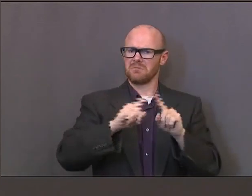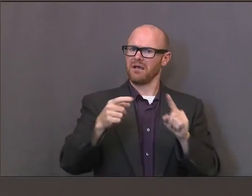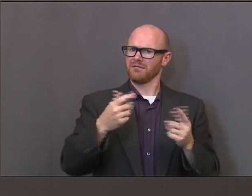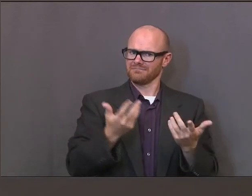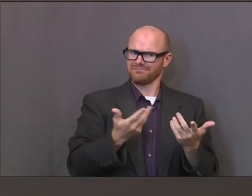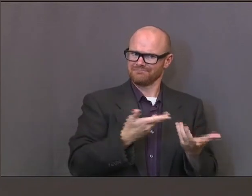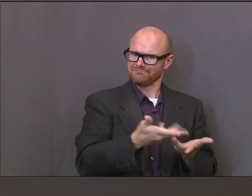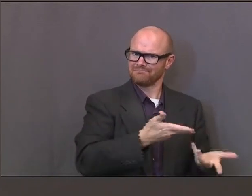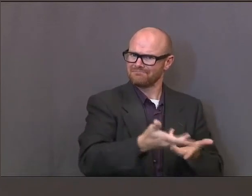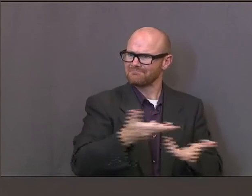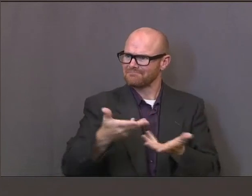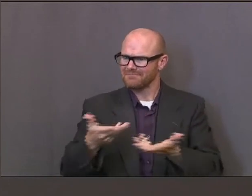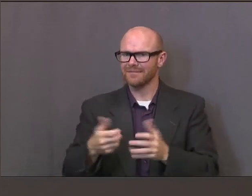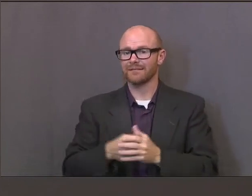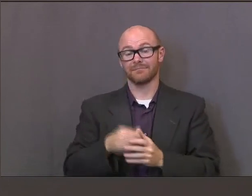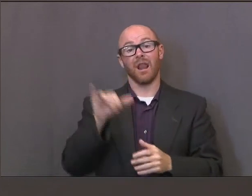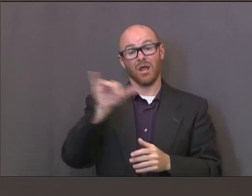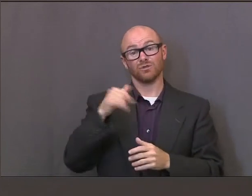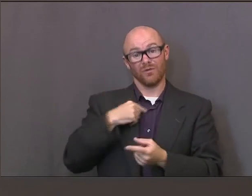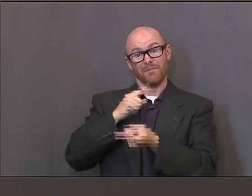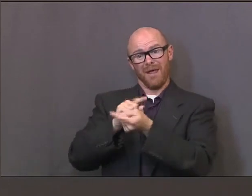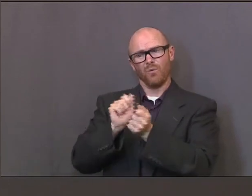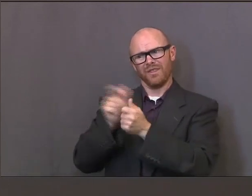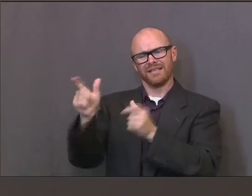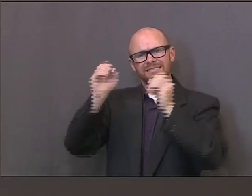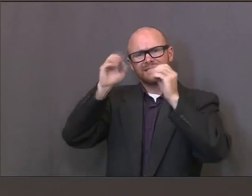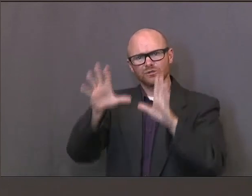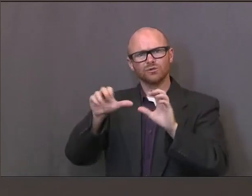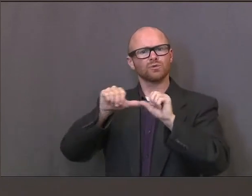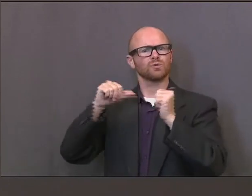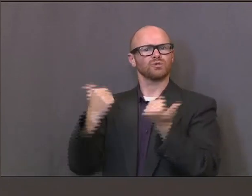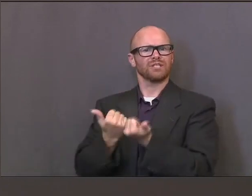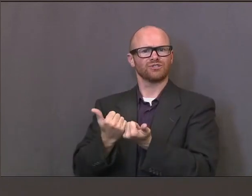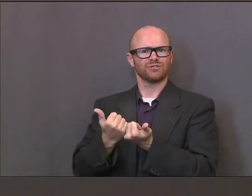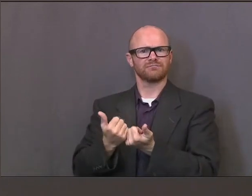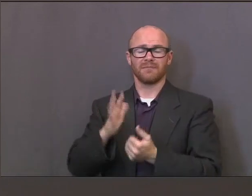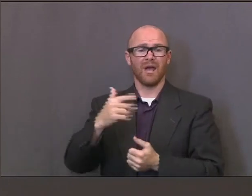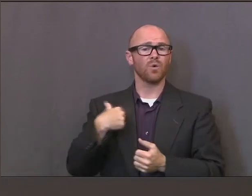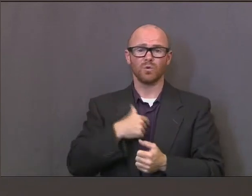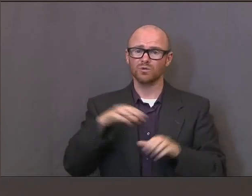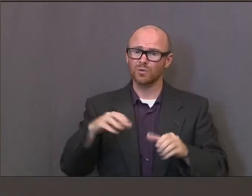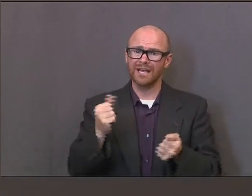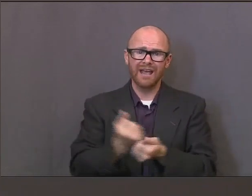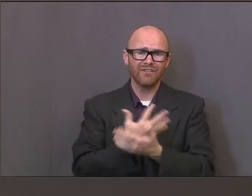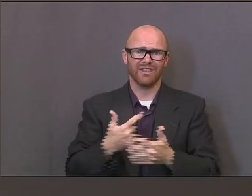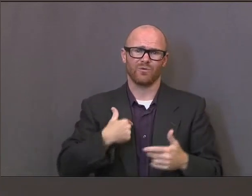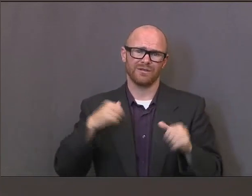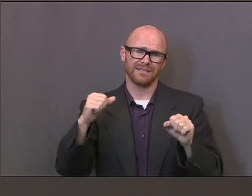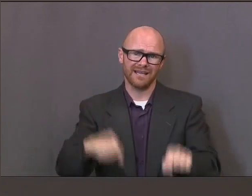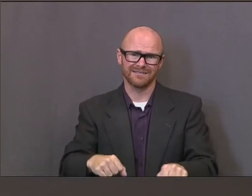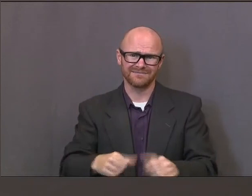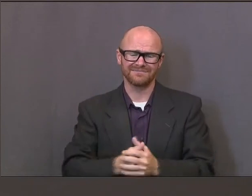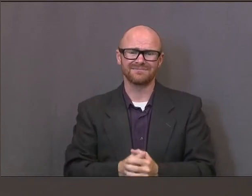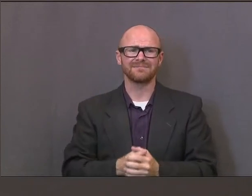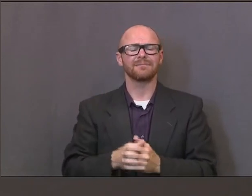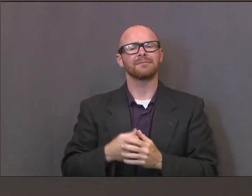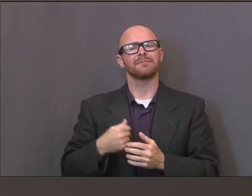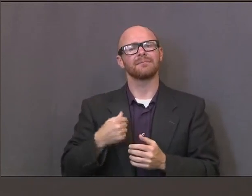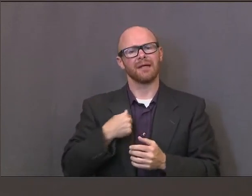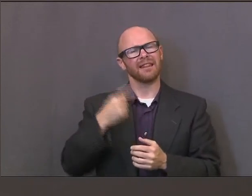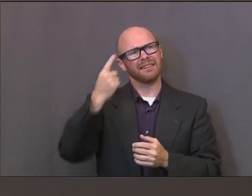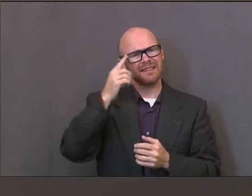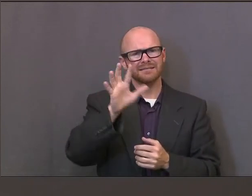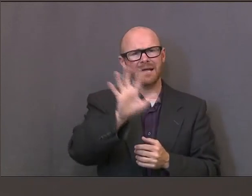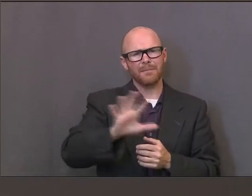had those conversations with the teachers' association. But we're doing everything we can. And as teachers, we encouraged, I think, about a month